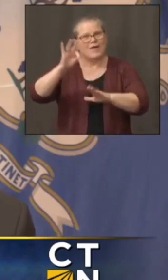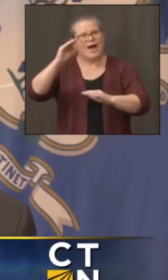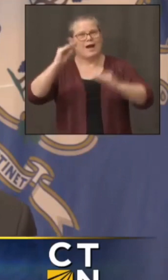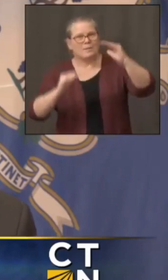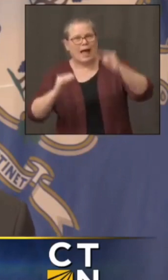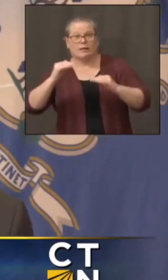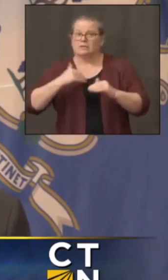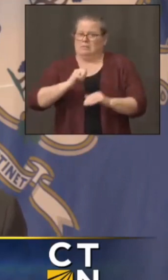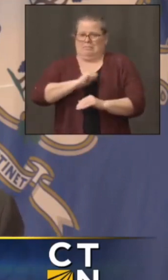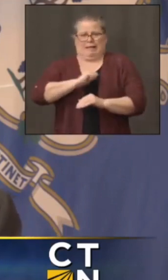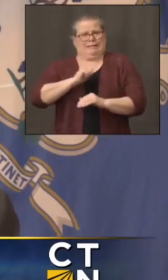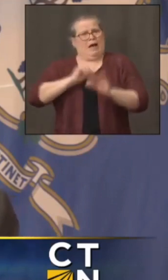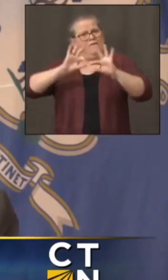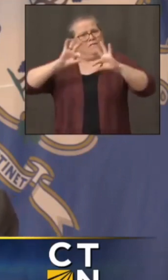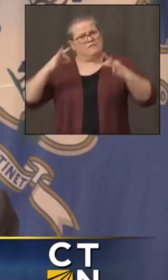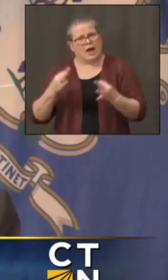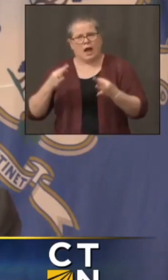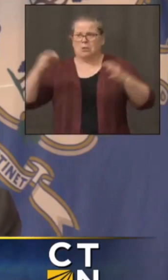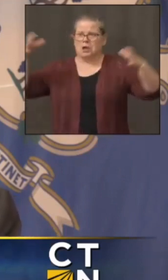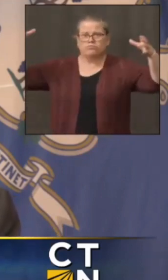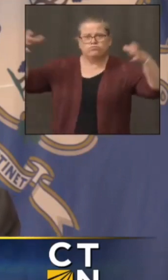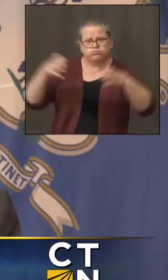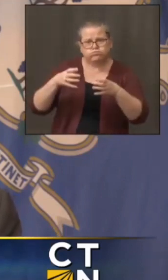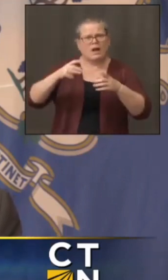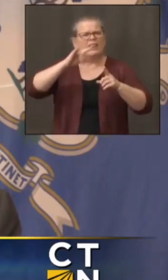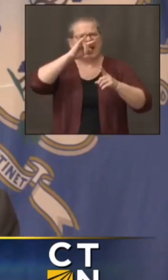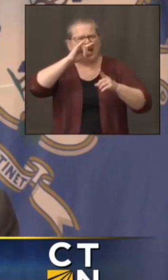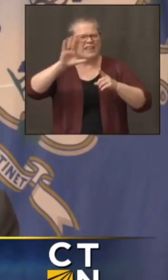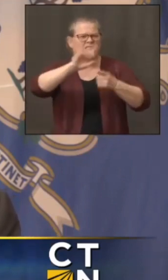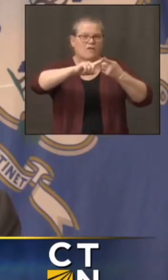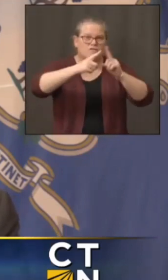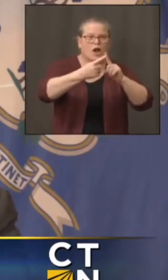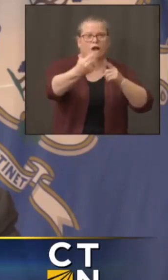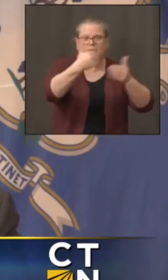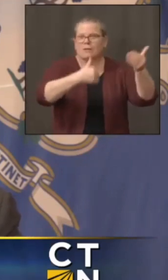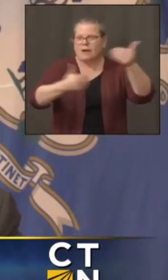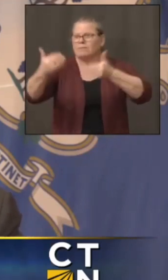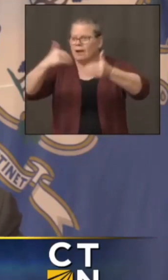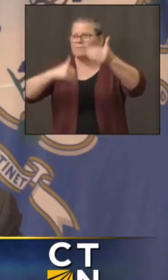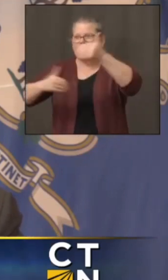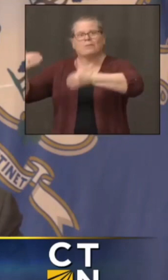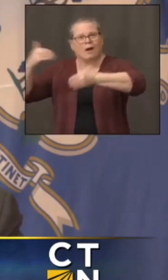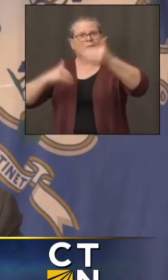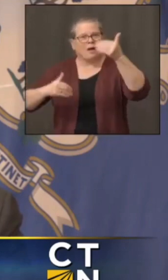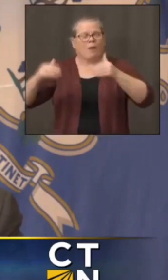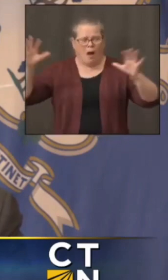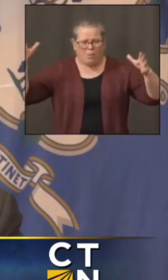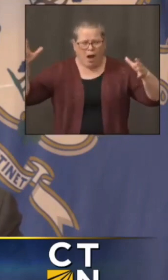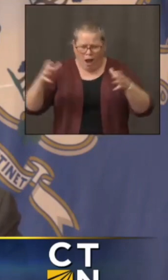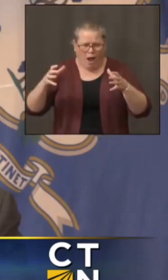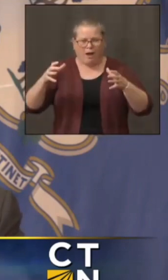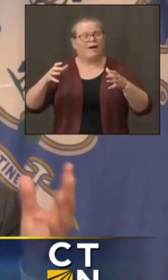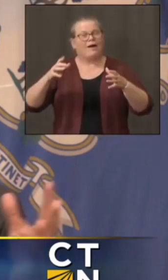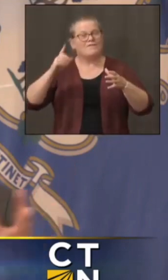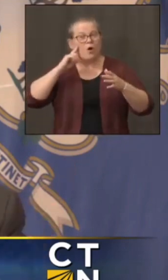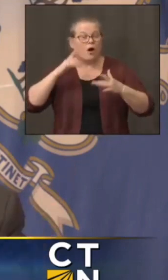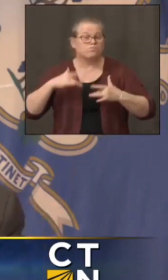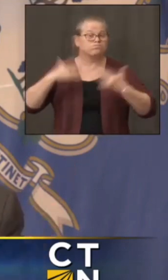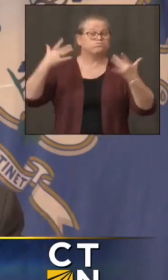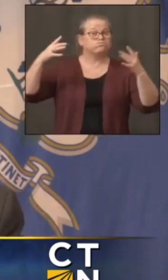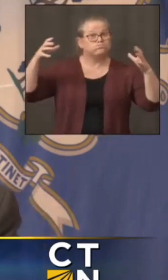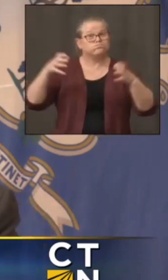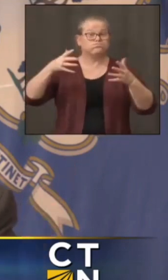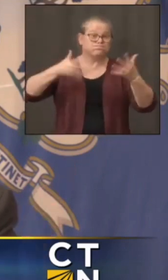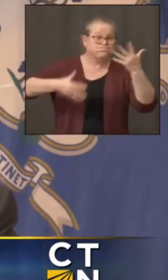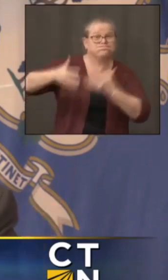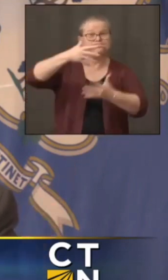The kids would bring a friend from all over. And I just had to tell them this is not the year to do that. This is a year I know you're kind of sick